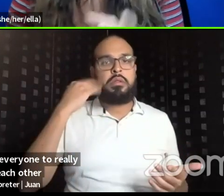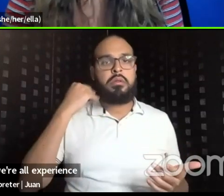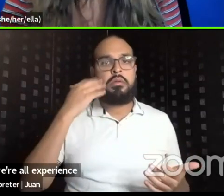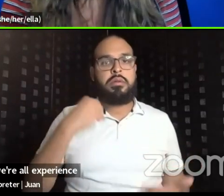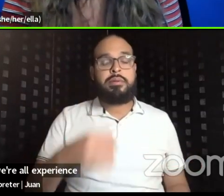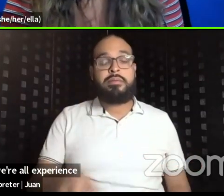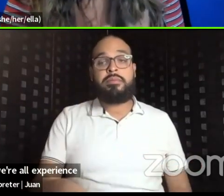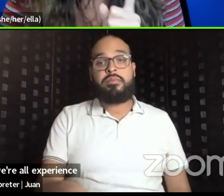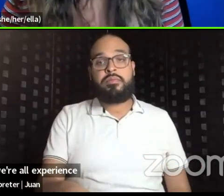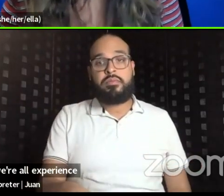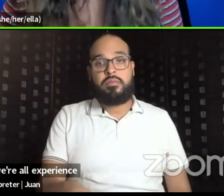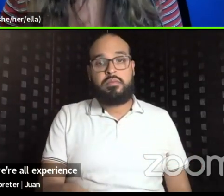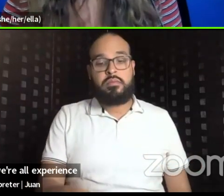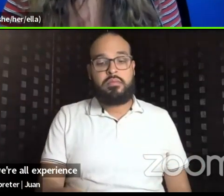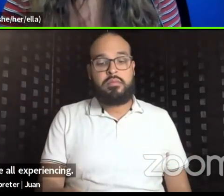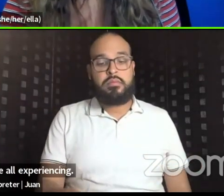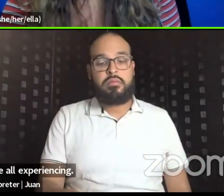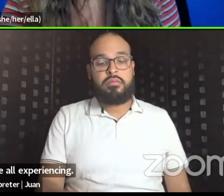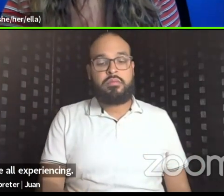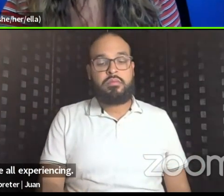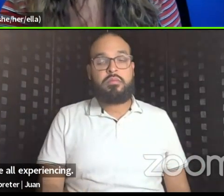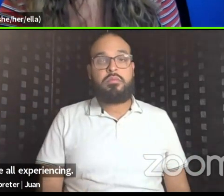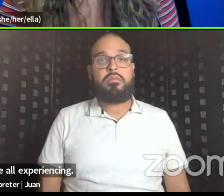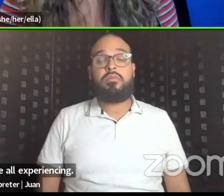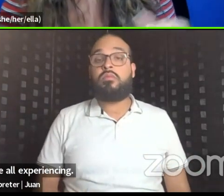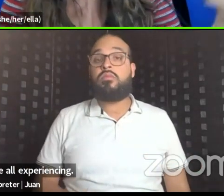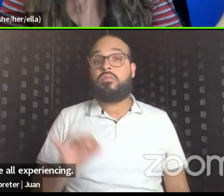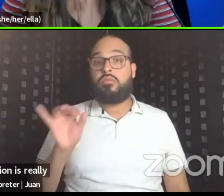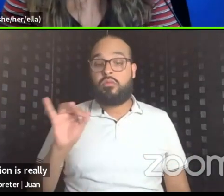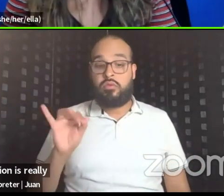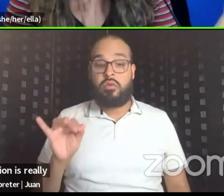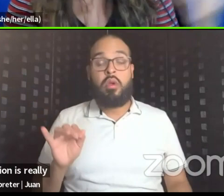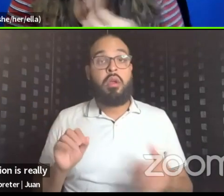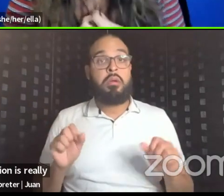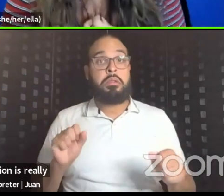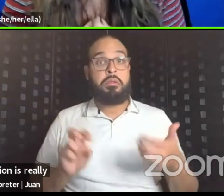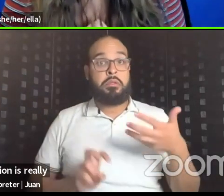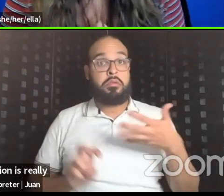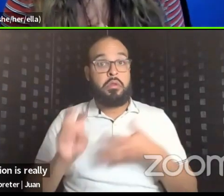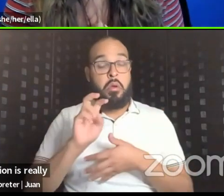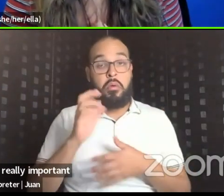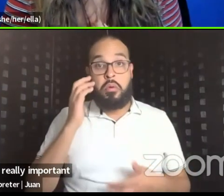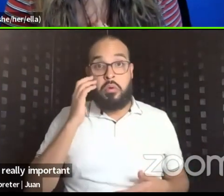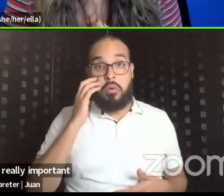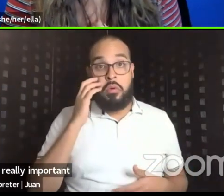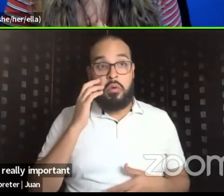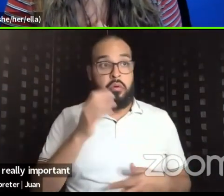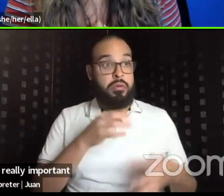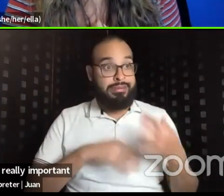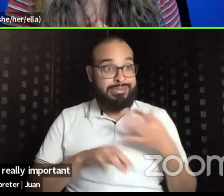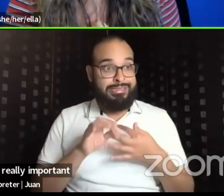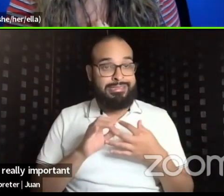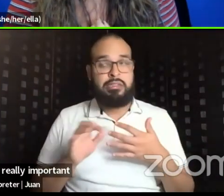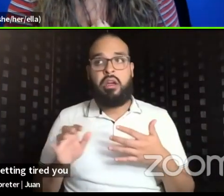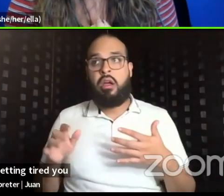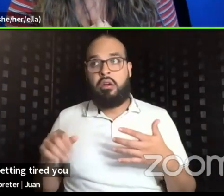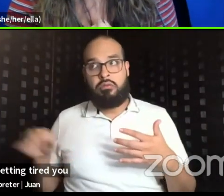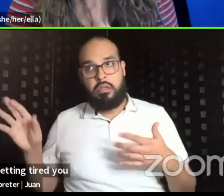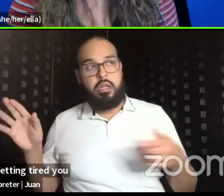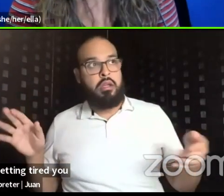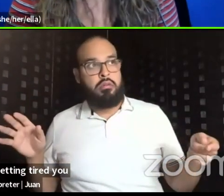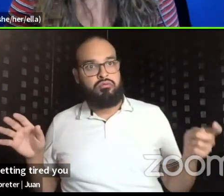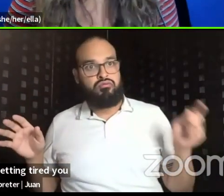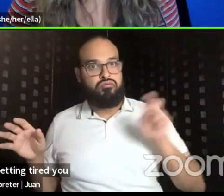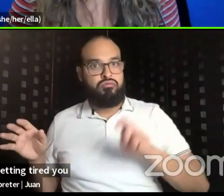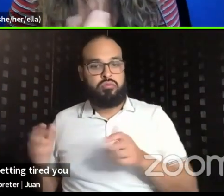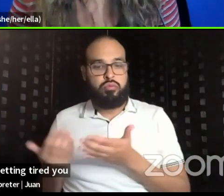And, and I think also succession is really important because like, you know, I'm, I'm getting tired, you know, and, and